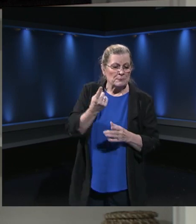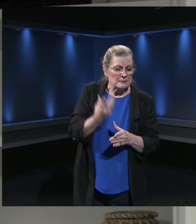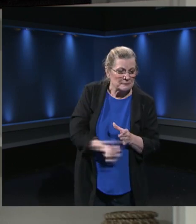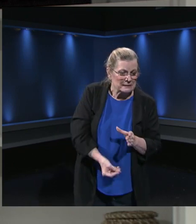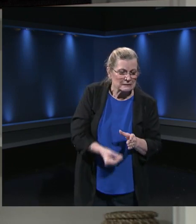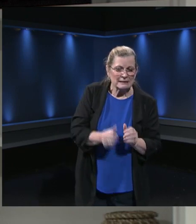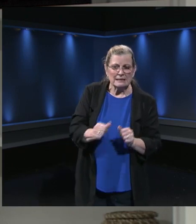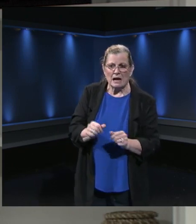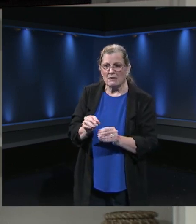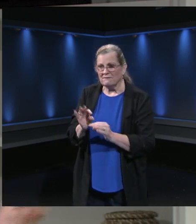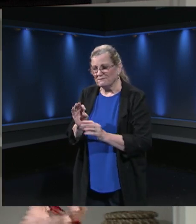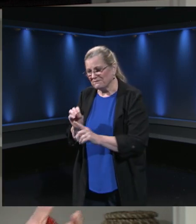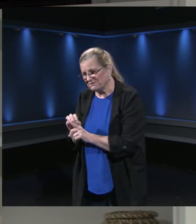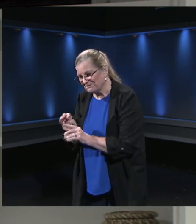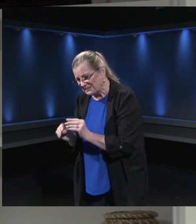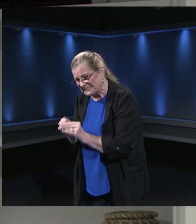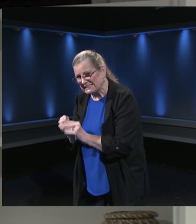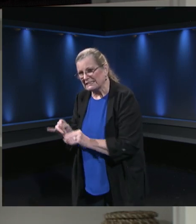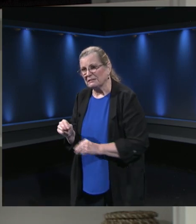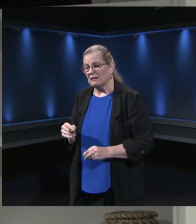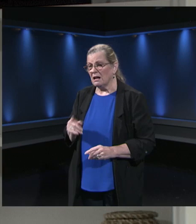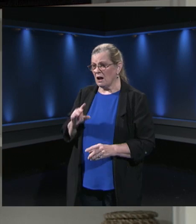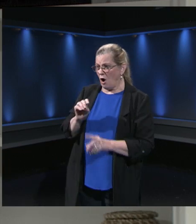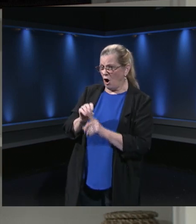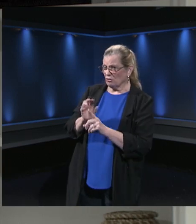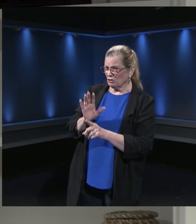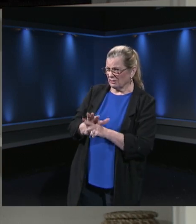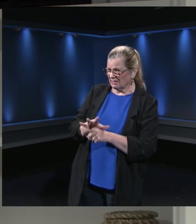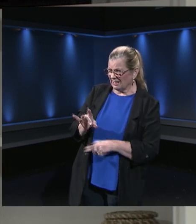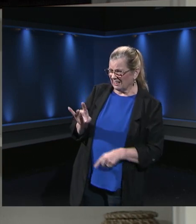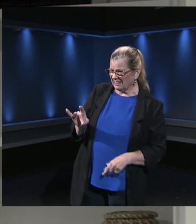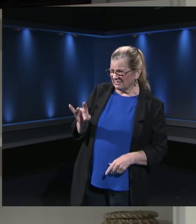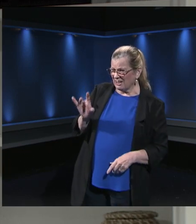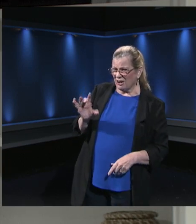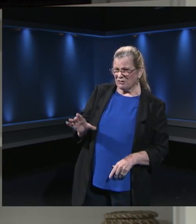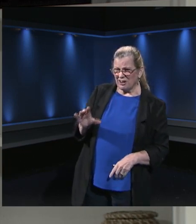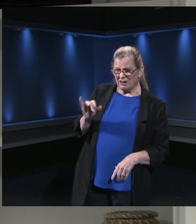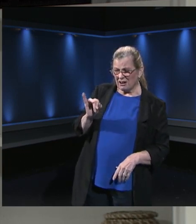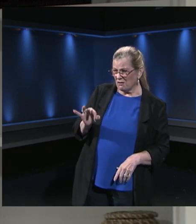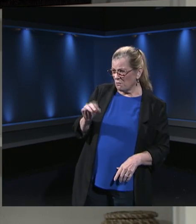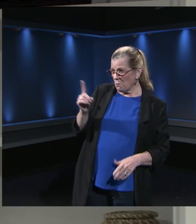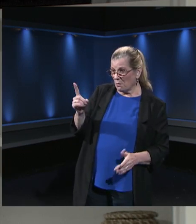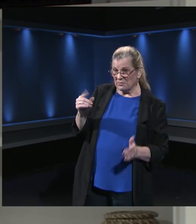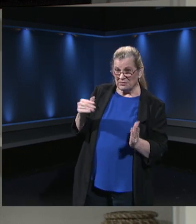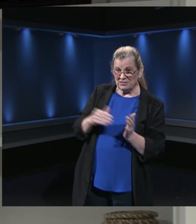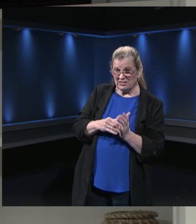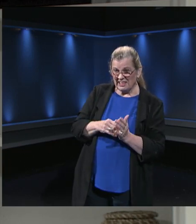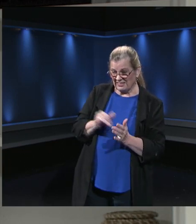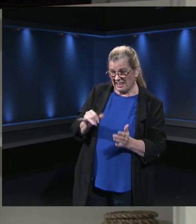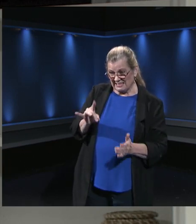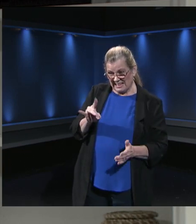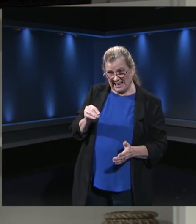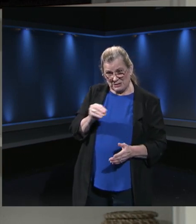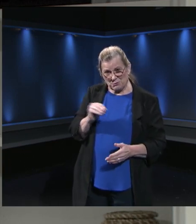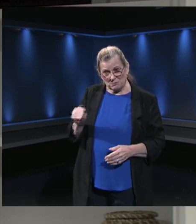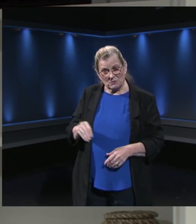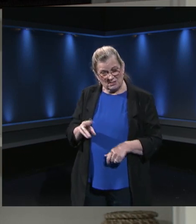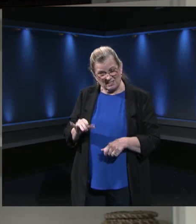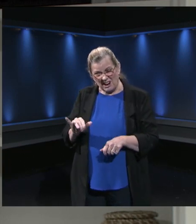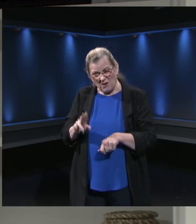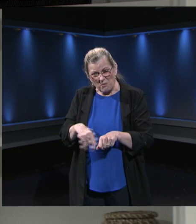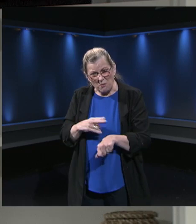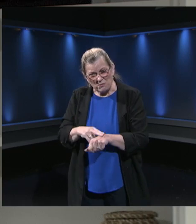orientations for years when we were together at Fairfax and schools across in a normal year to get 800